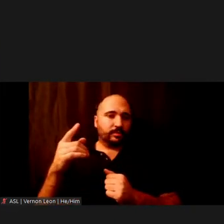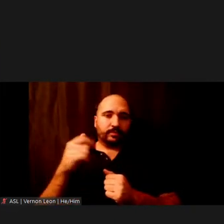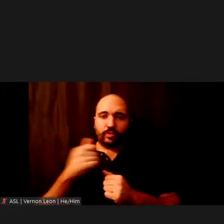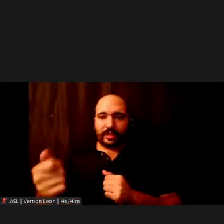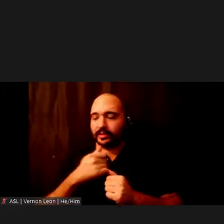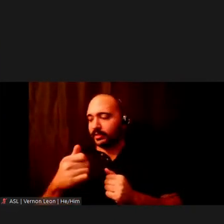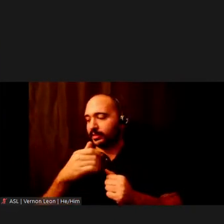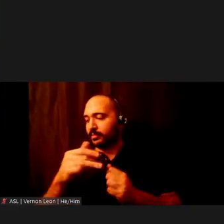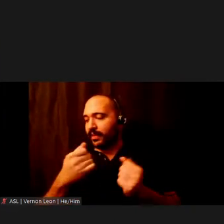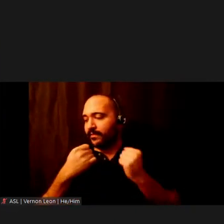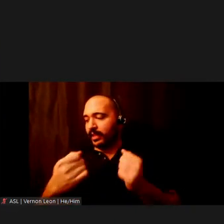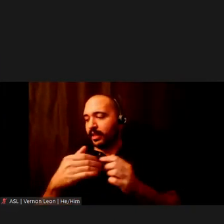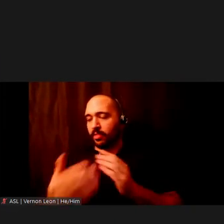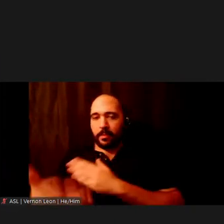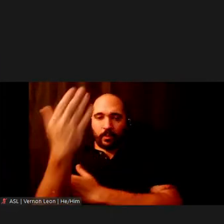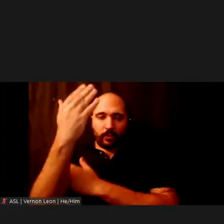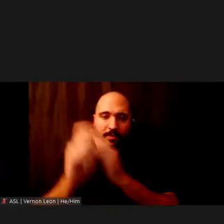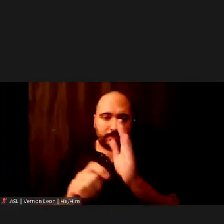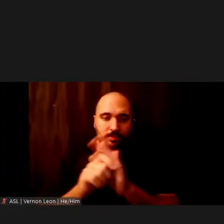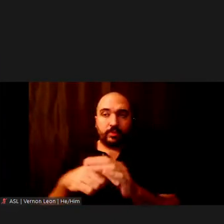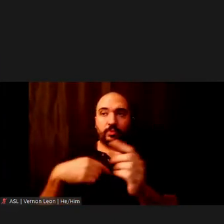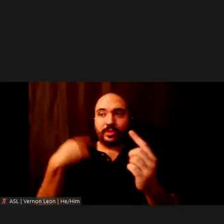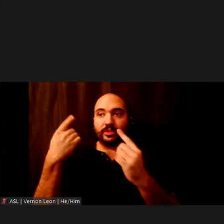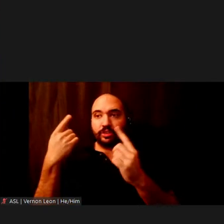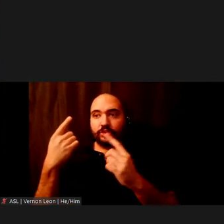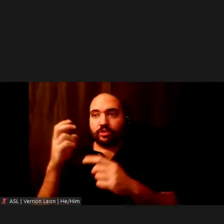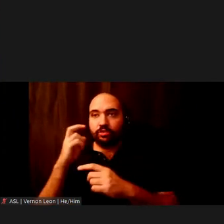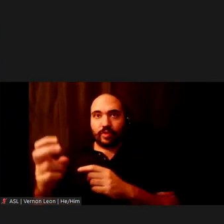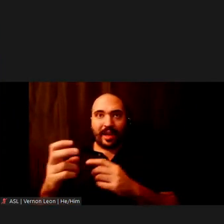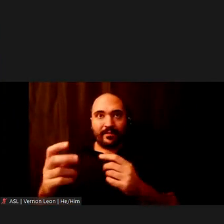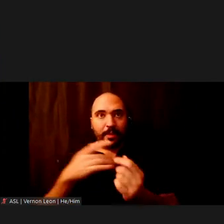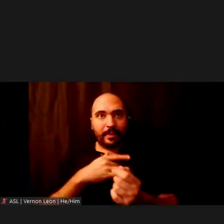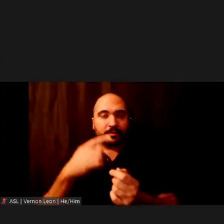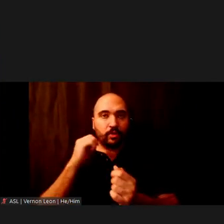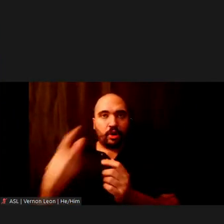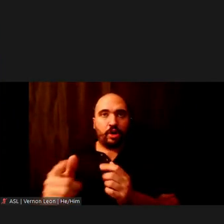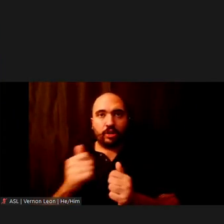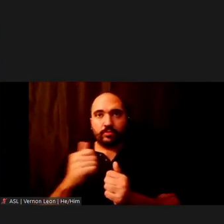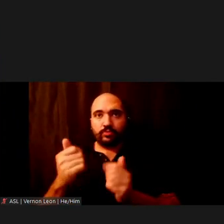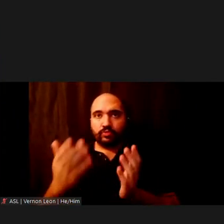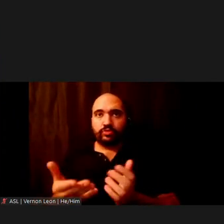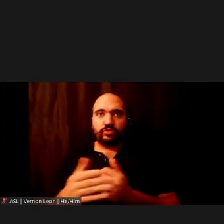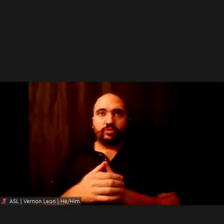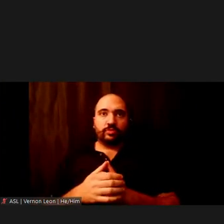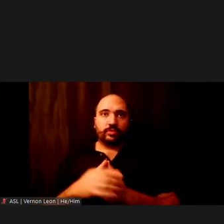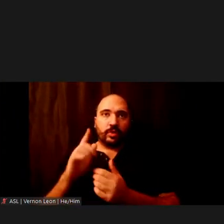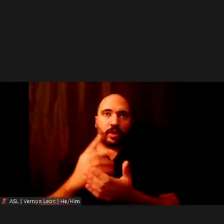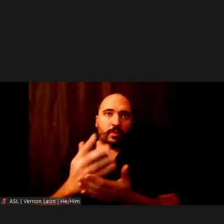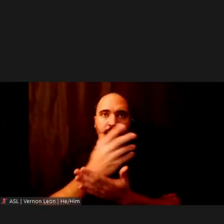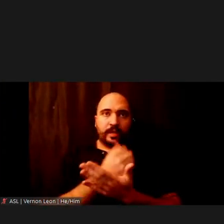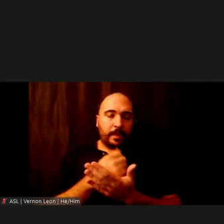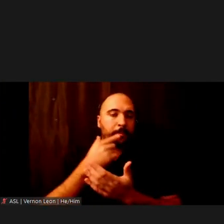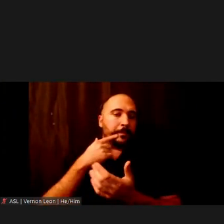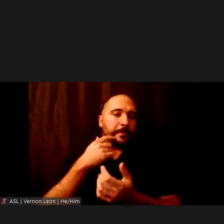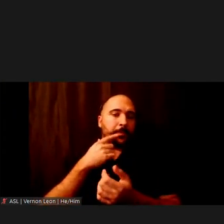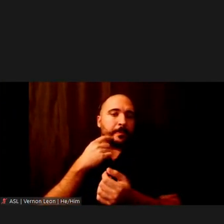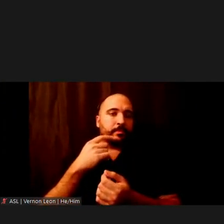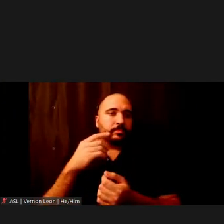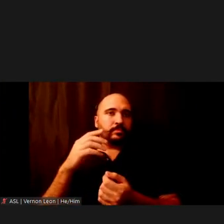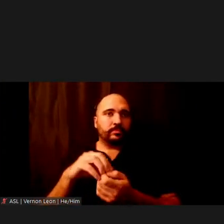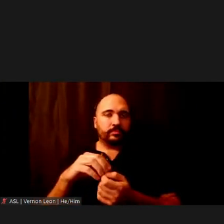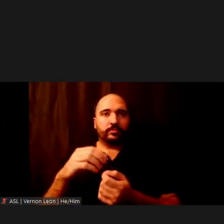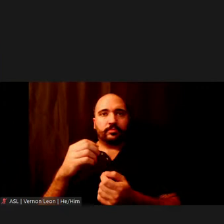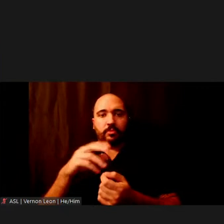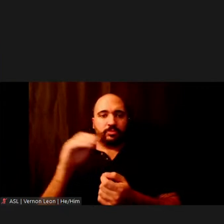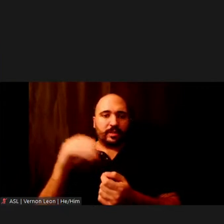vehicle in the morning peak period. When we consider the travel patterns for all commuters, low income drivers account for under 4% of the total vehicle trips into the